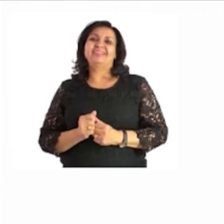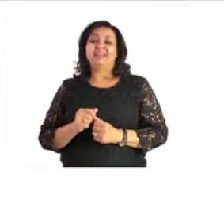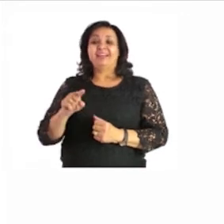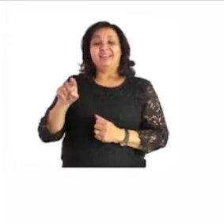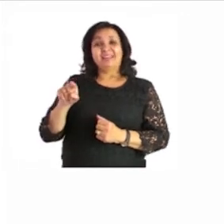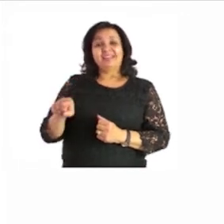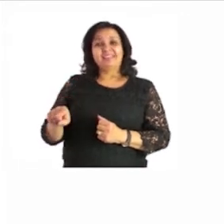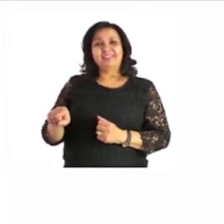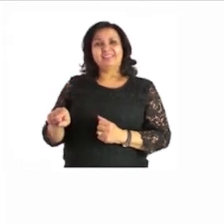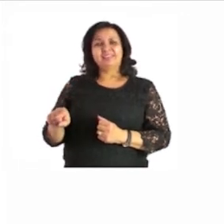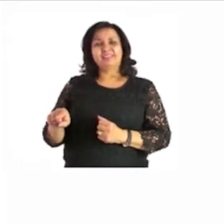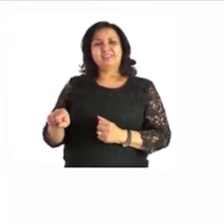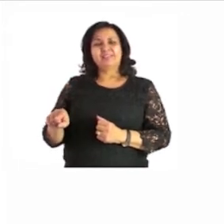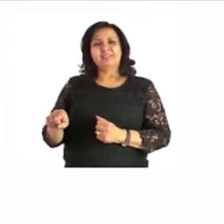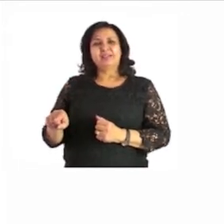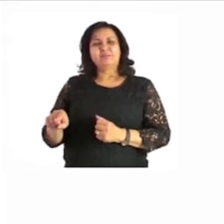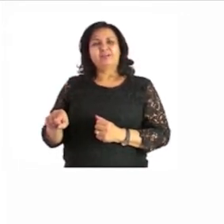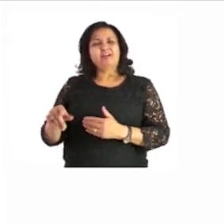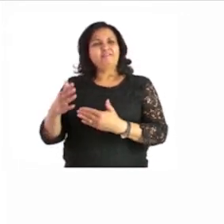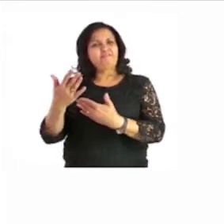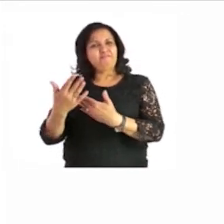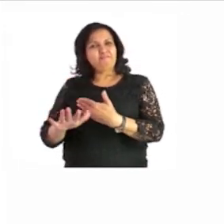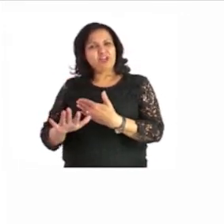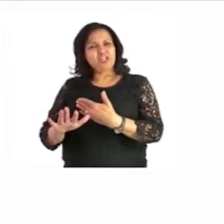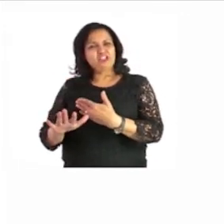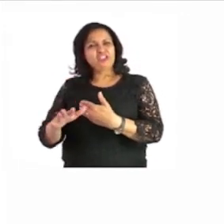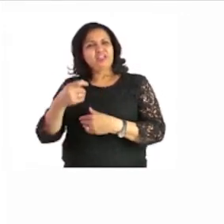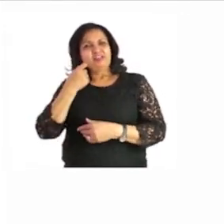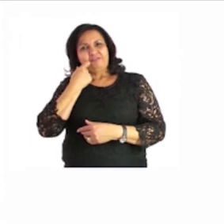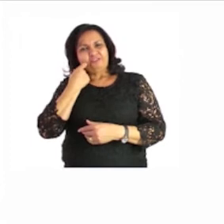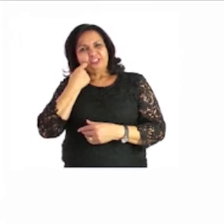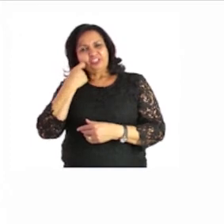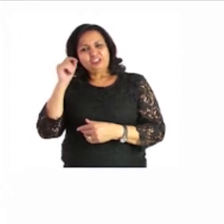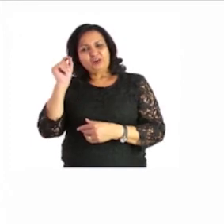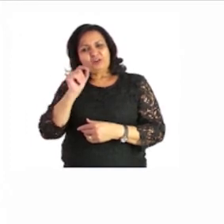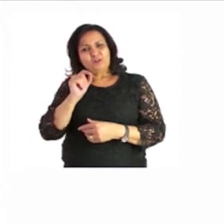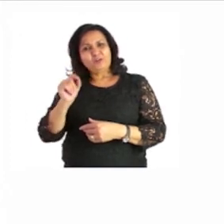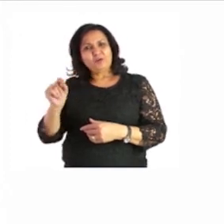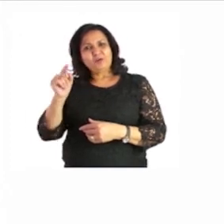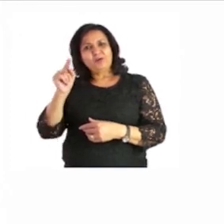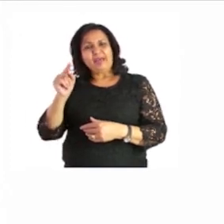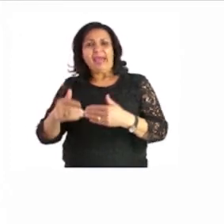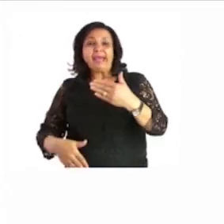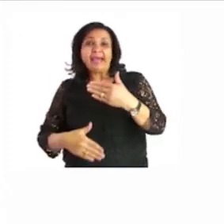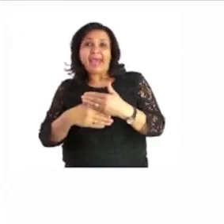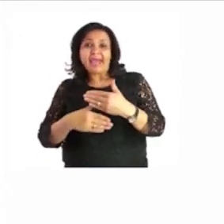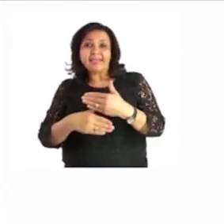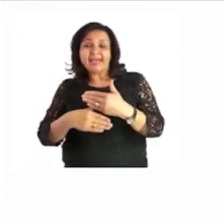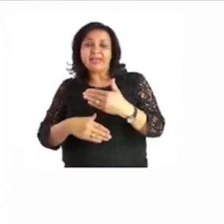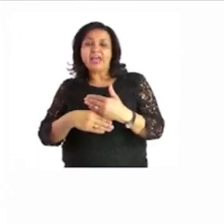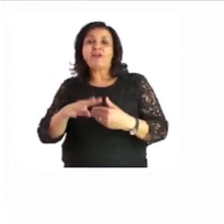we have to complete the fish in the bowl and draw four more